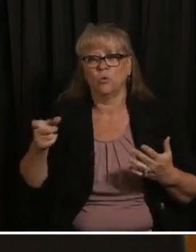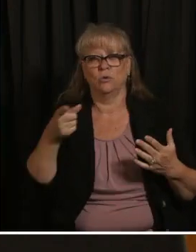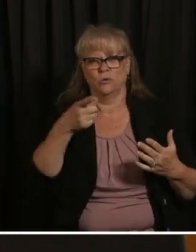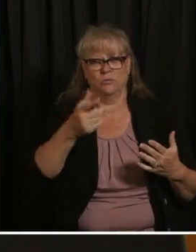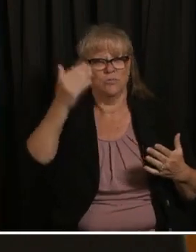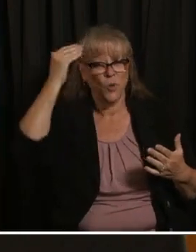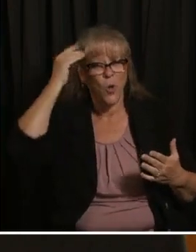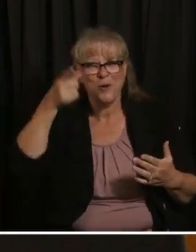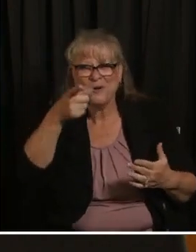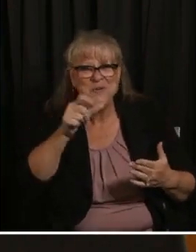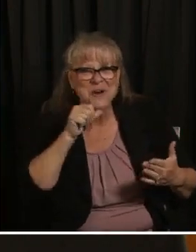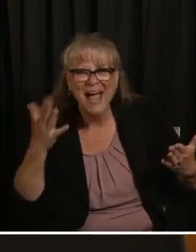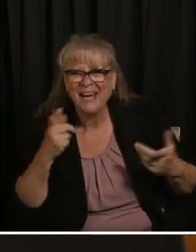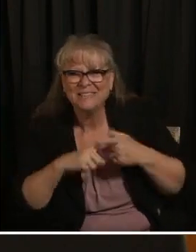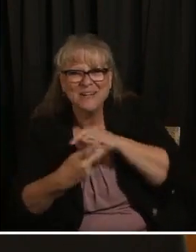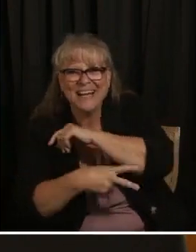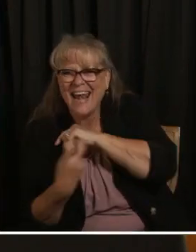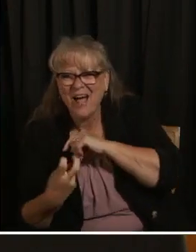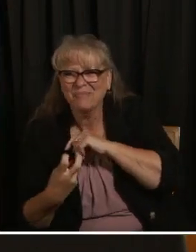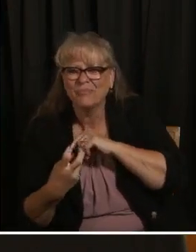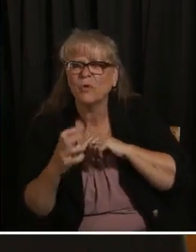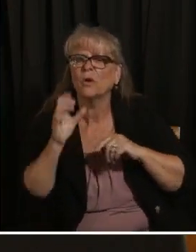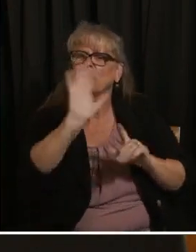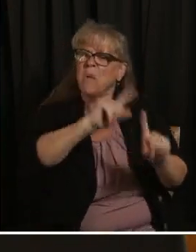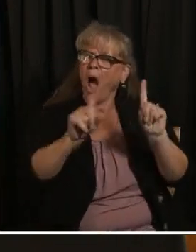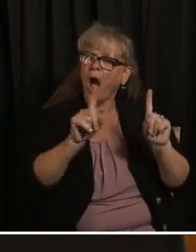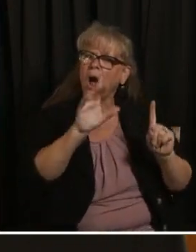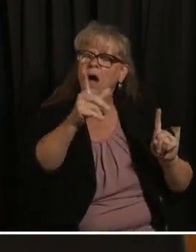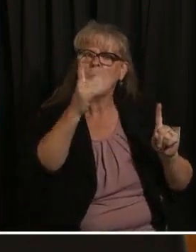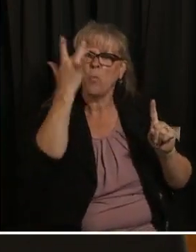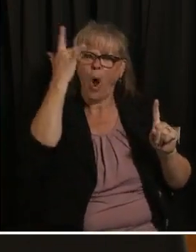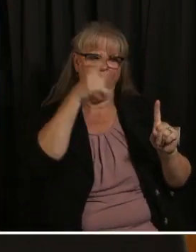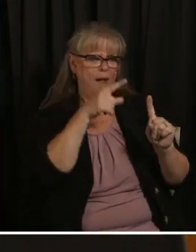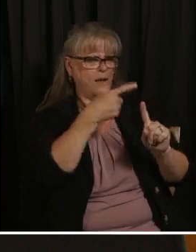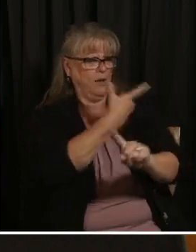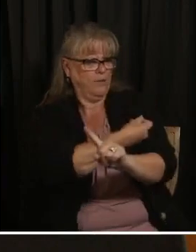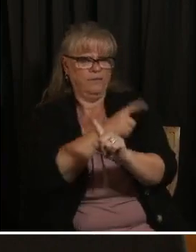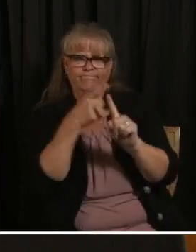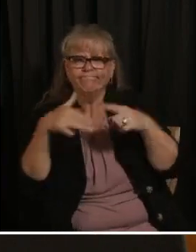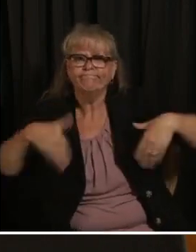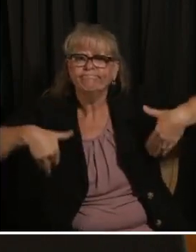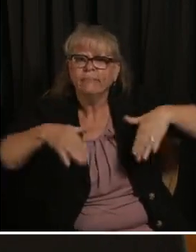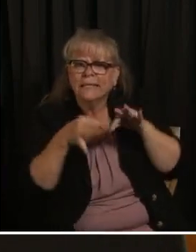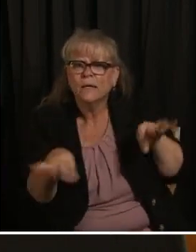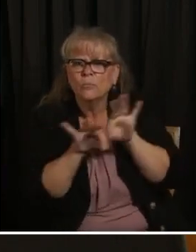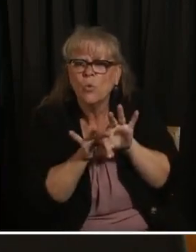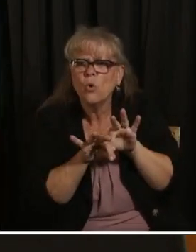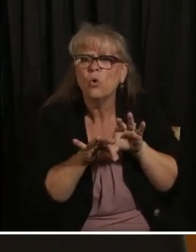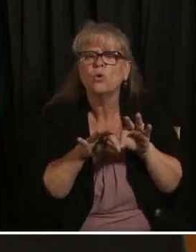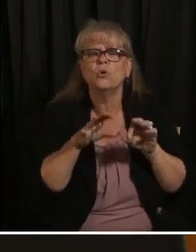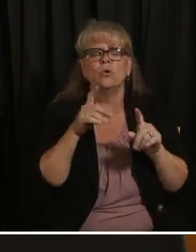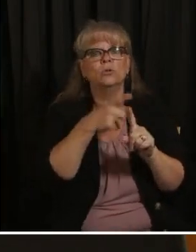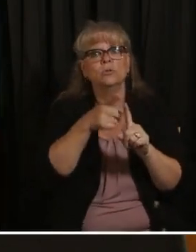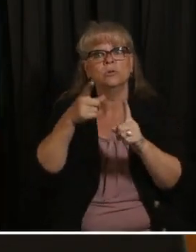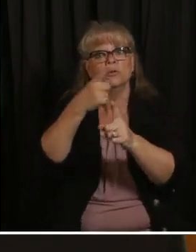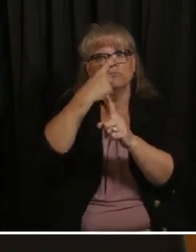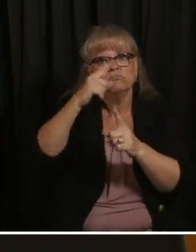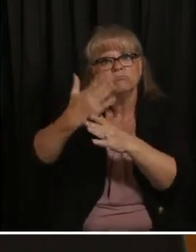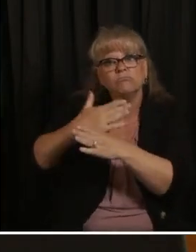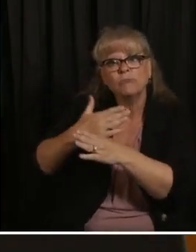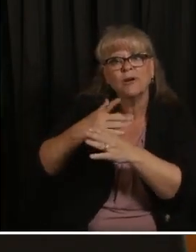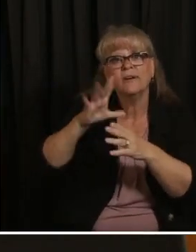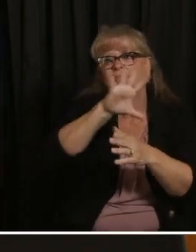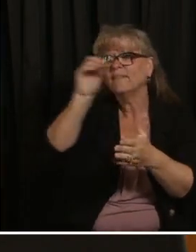important for you to get vaccinated what led to that decision and how did you react to the news that you now have a $50,000 scholarship for